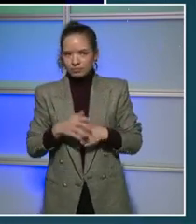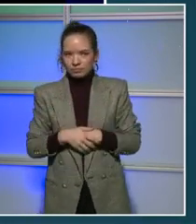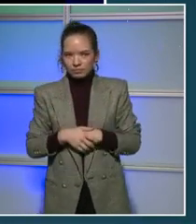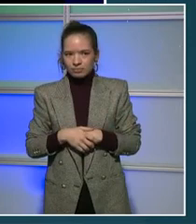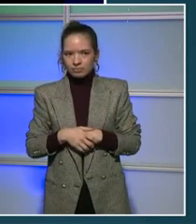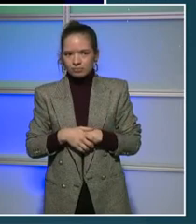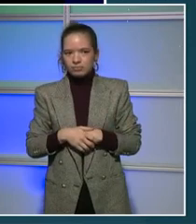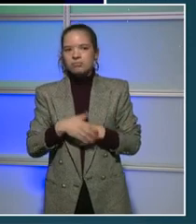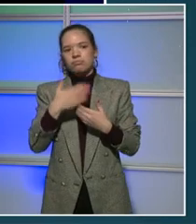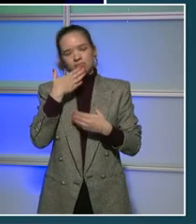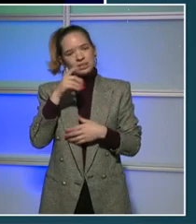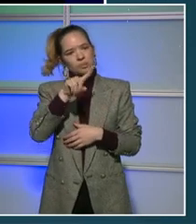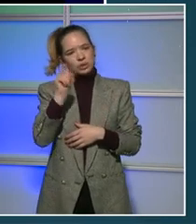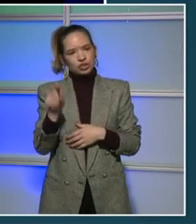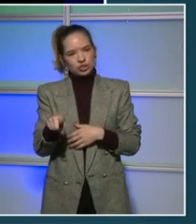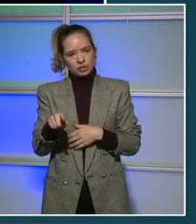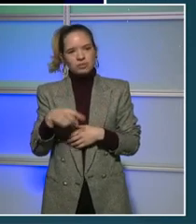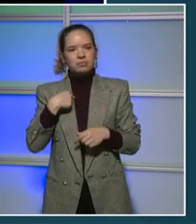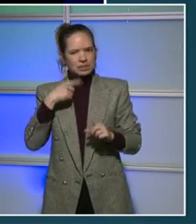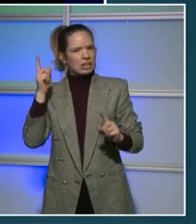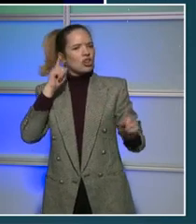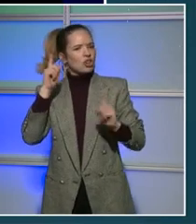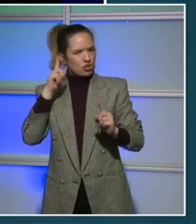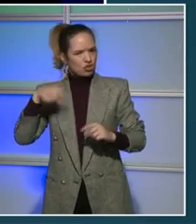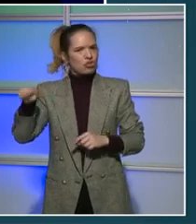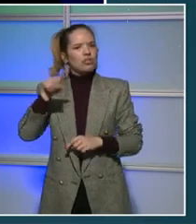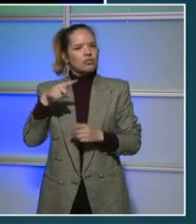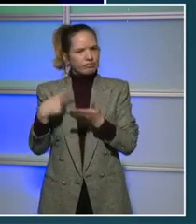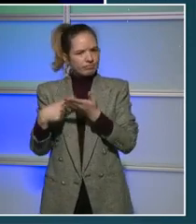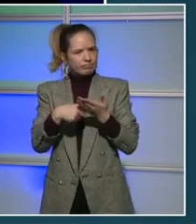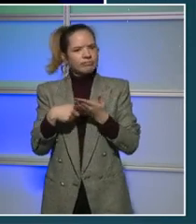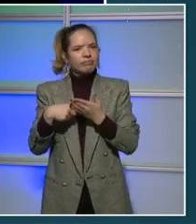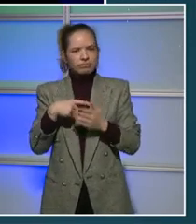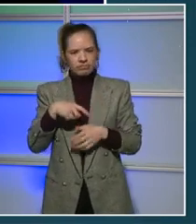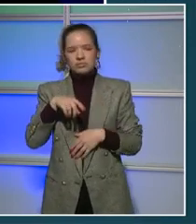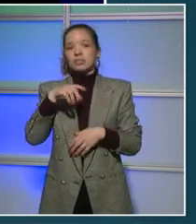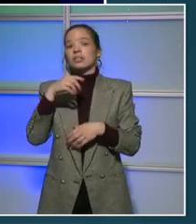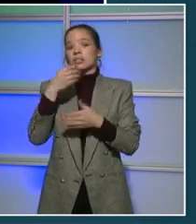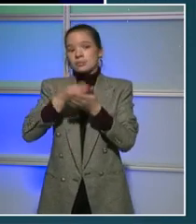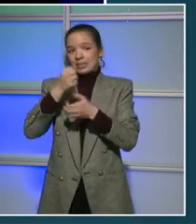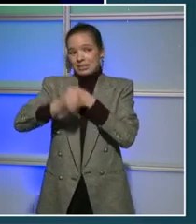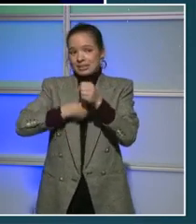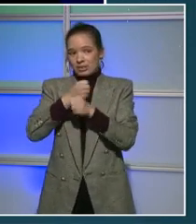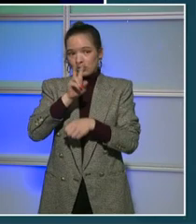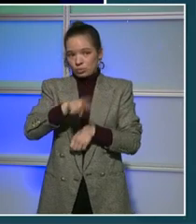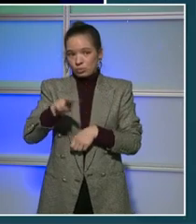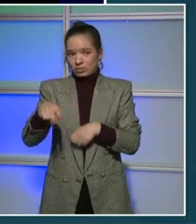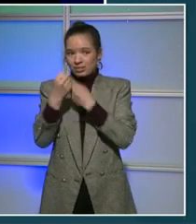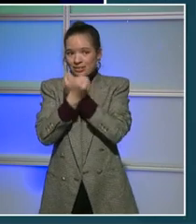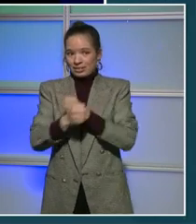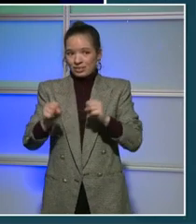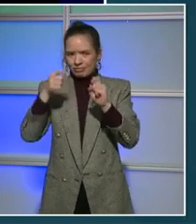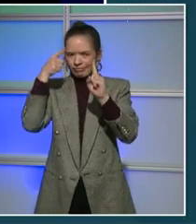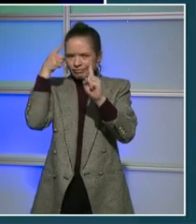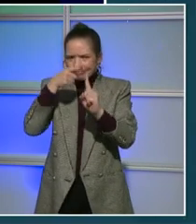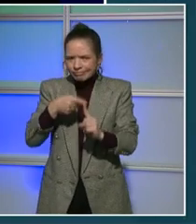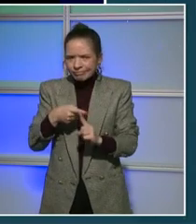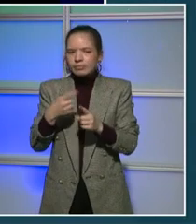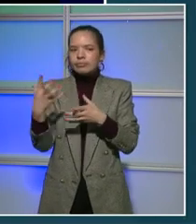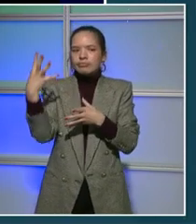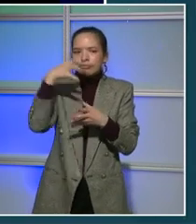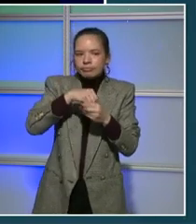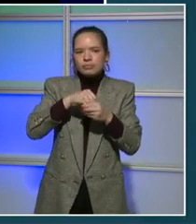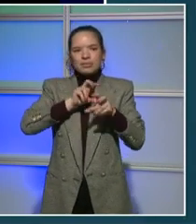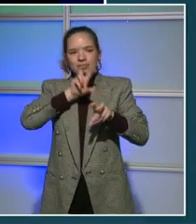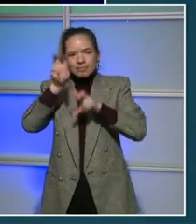FY22 public safety investments. And they do include investments in helping